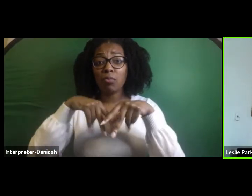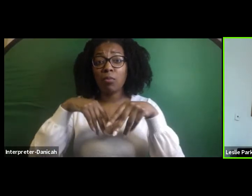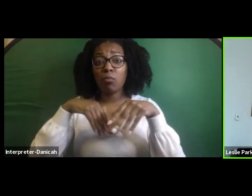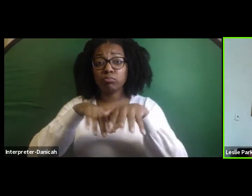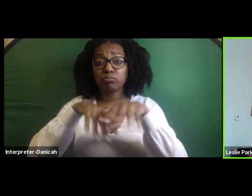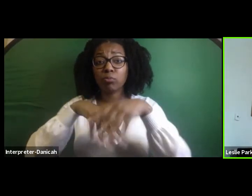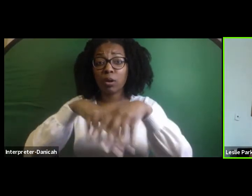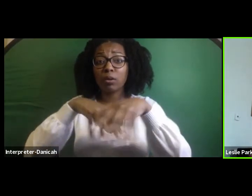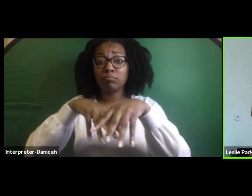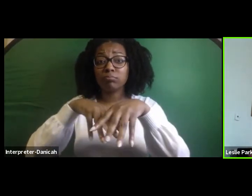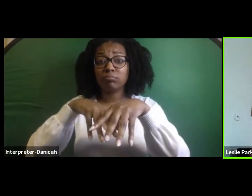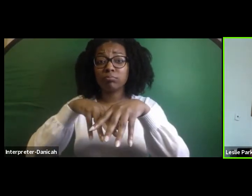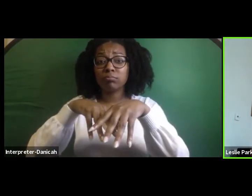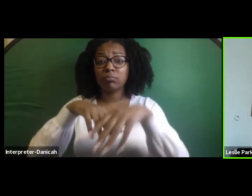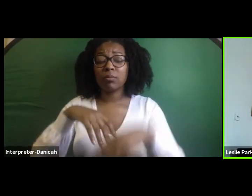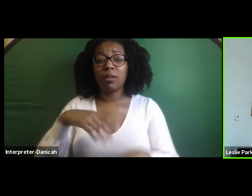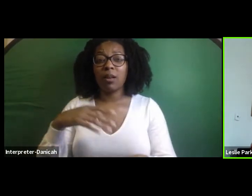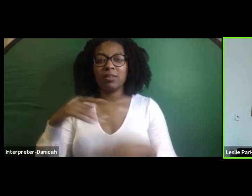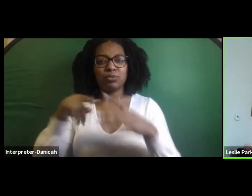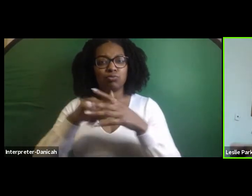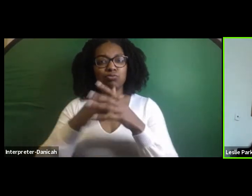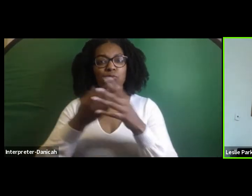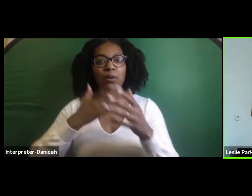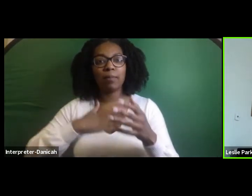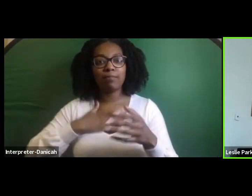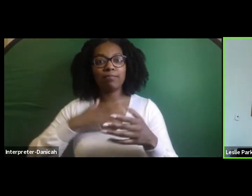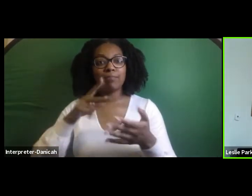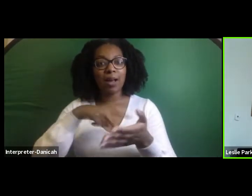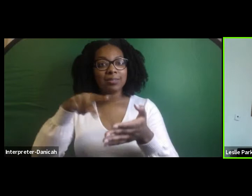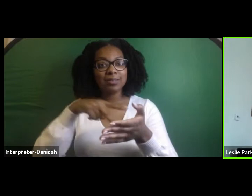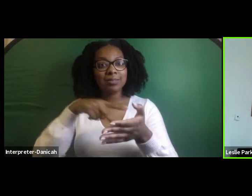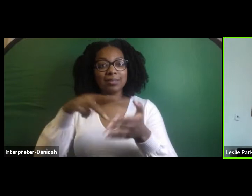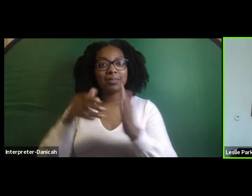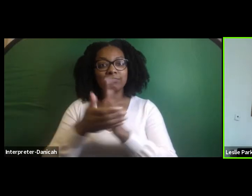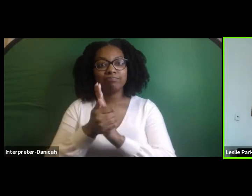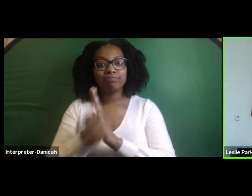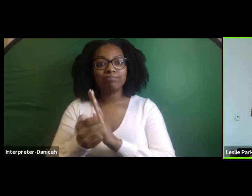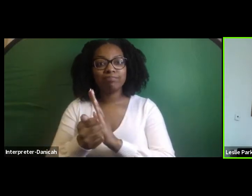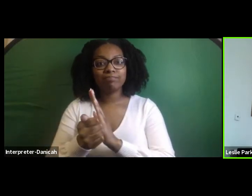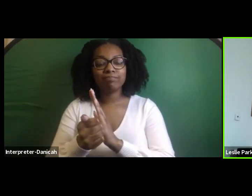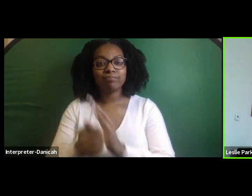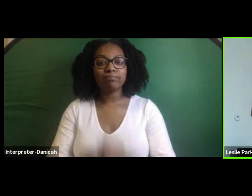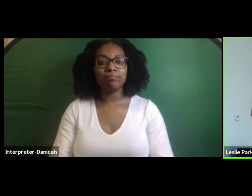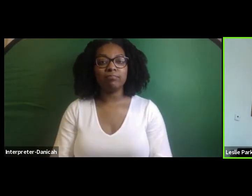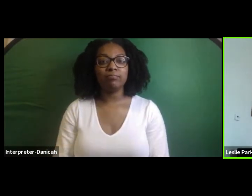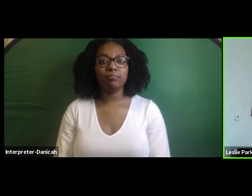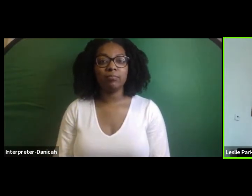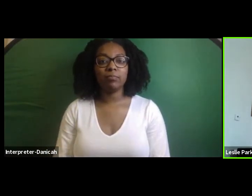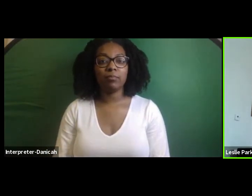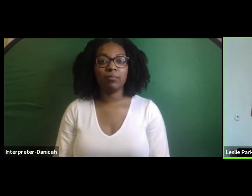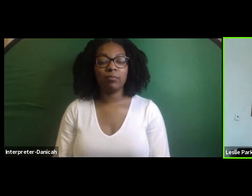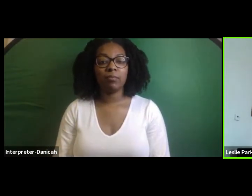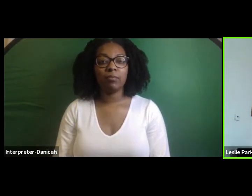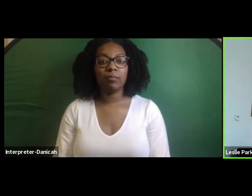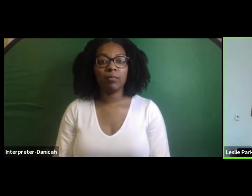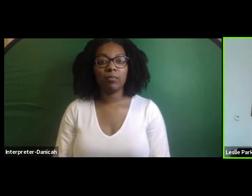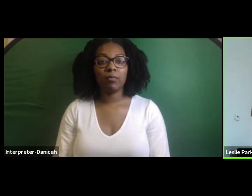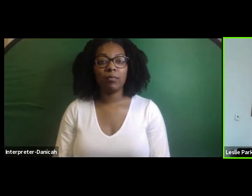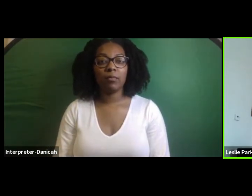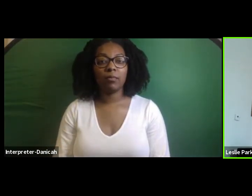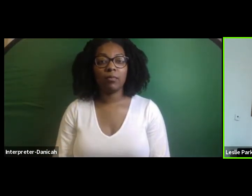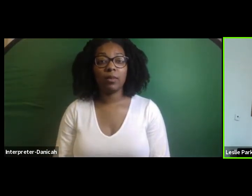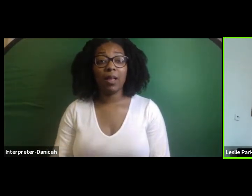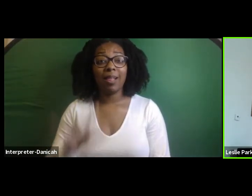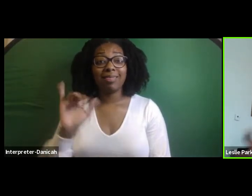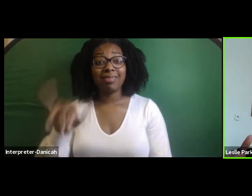beginnings of my dance. So, I was part of the inaugural Rondo Day Parade March. So, this